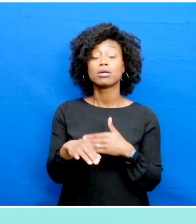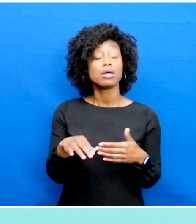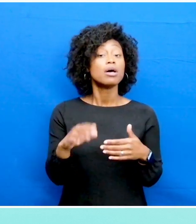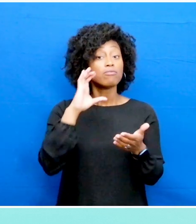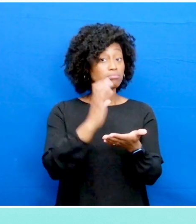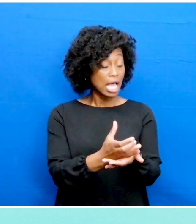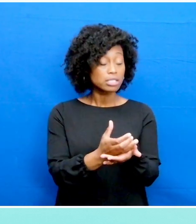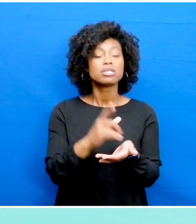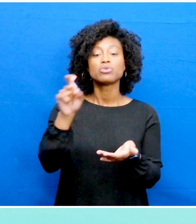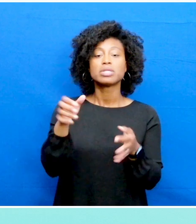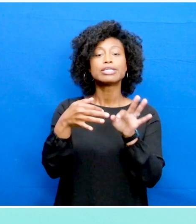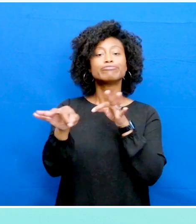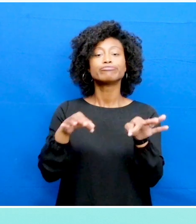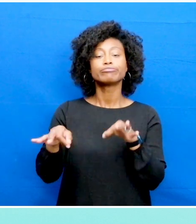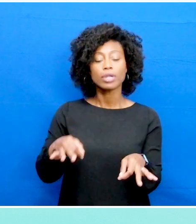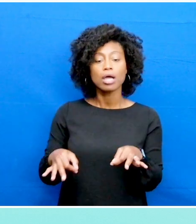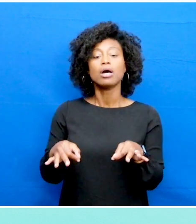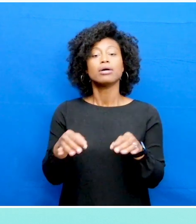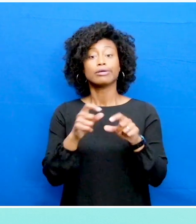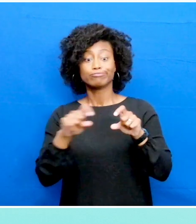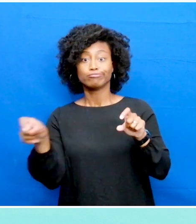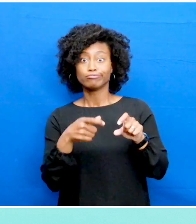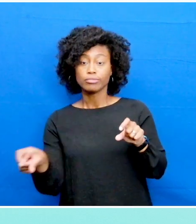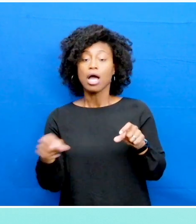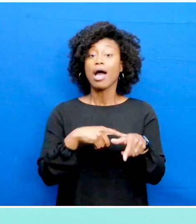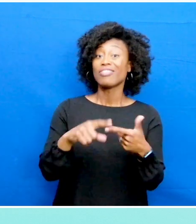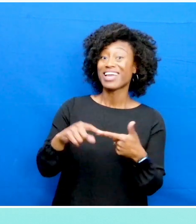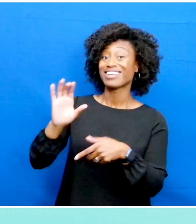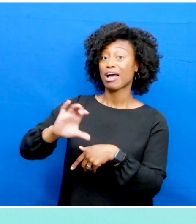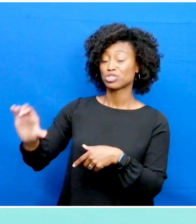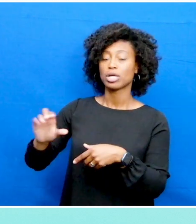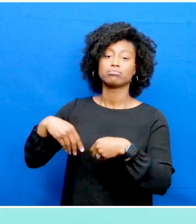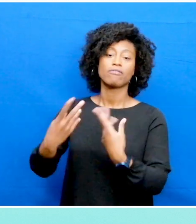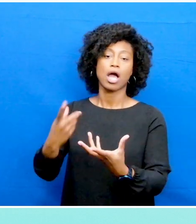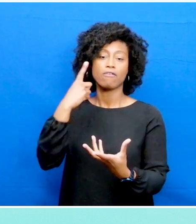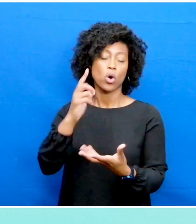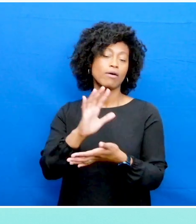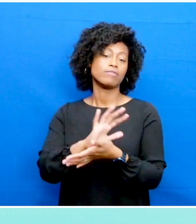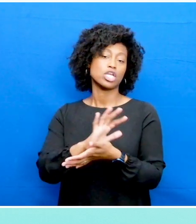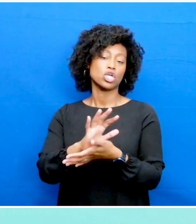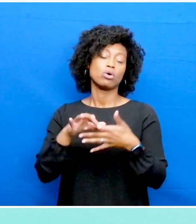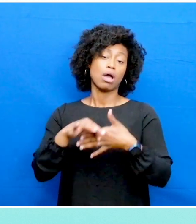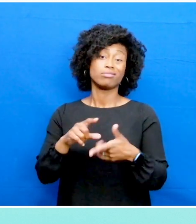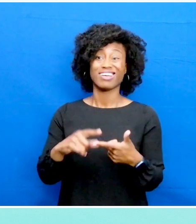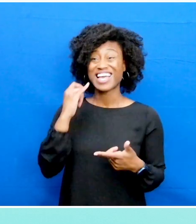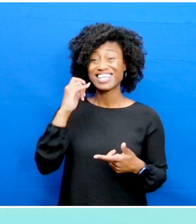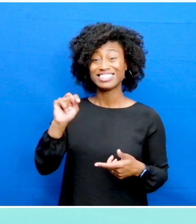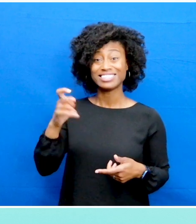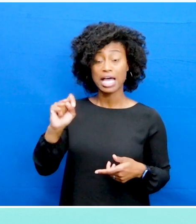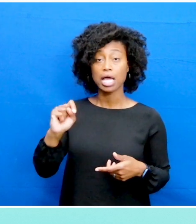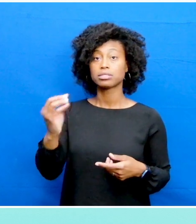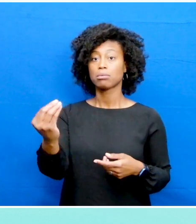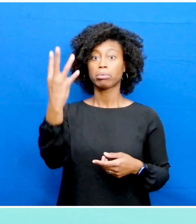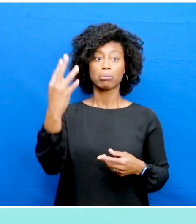text for images and videos, and provide captions or transcripts for video content. Avoid using text